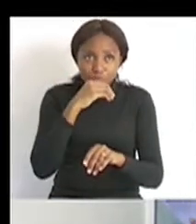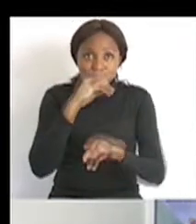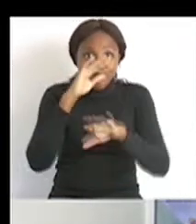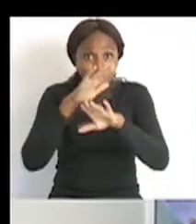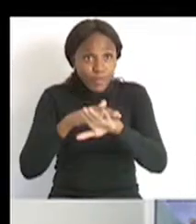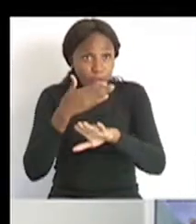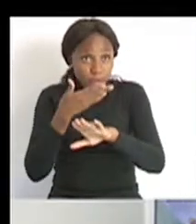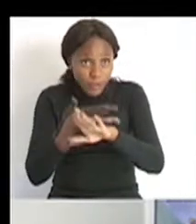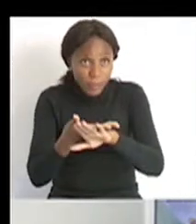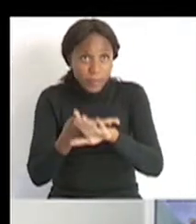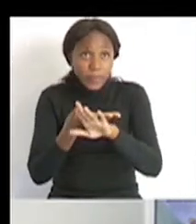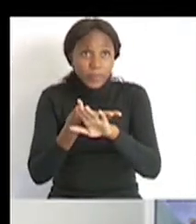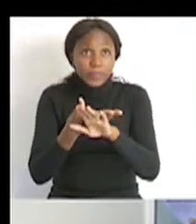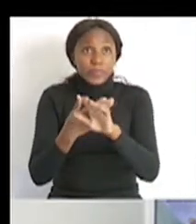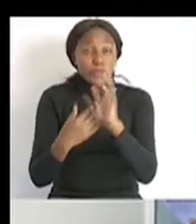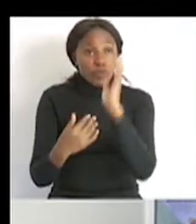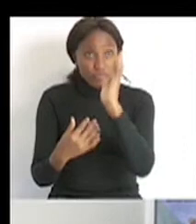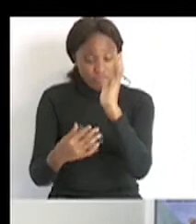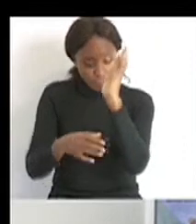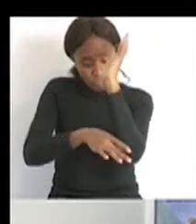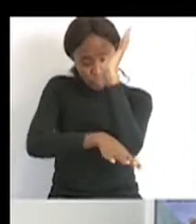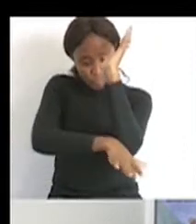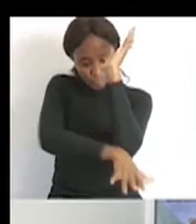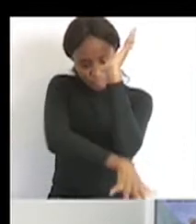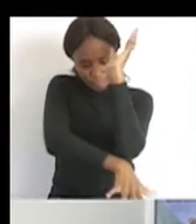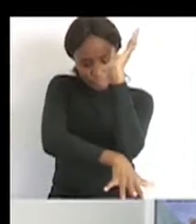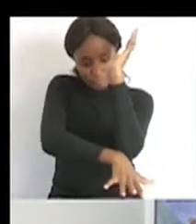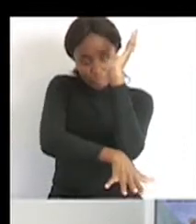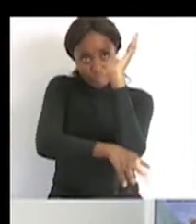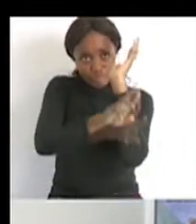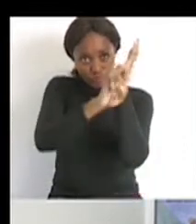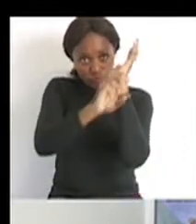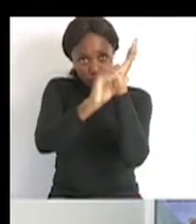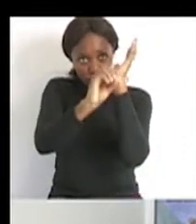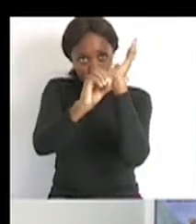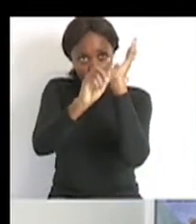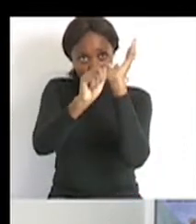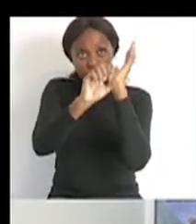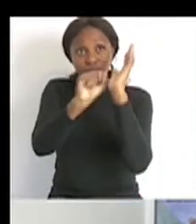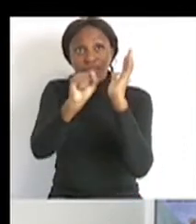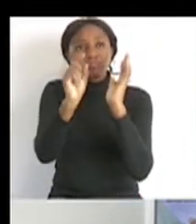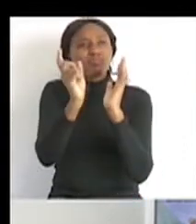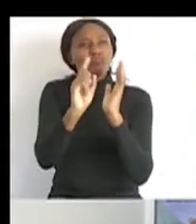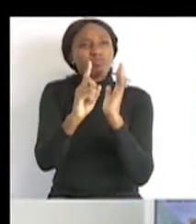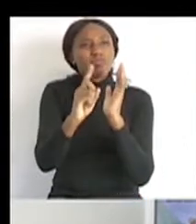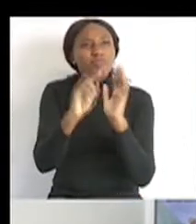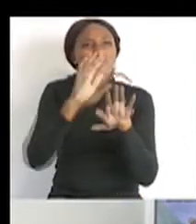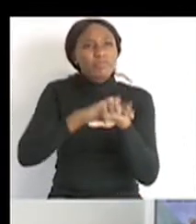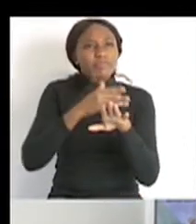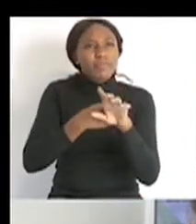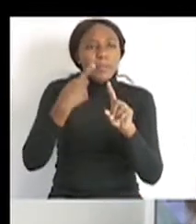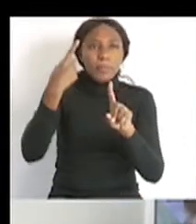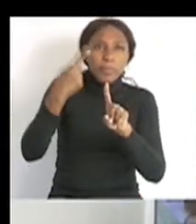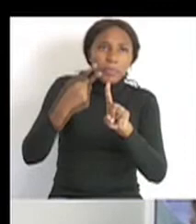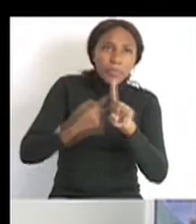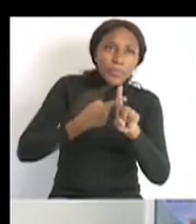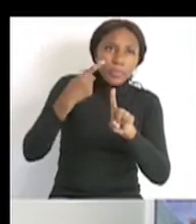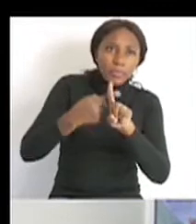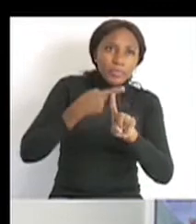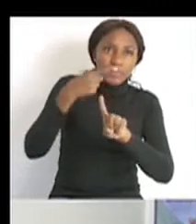so let's start at the bottom. So types of food that we get from the root part of a plant is carrots and beetroot.